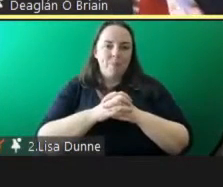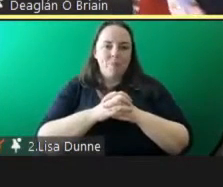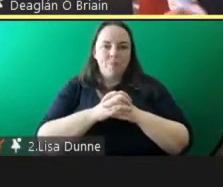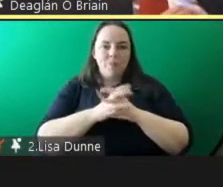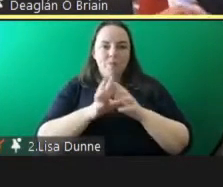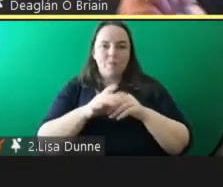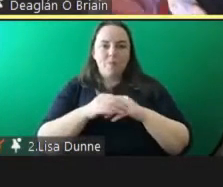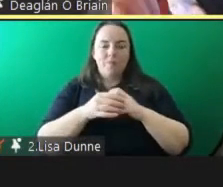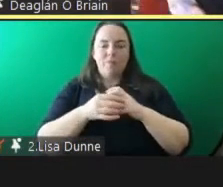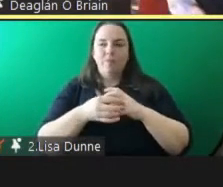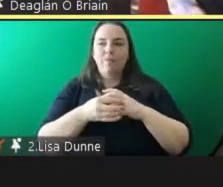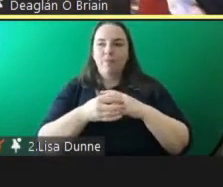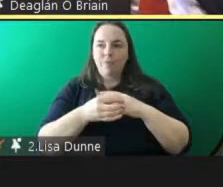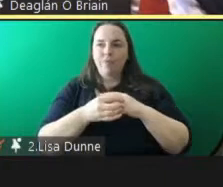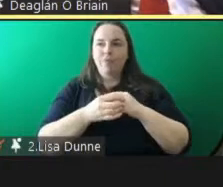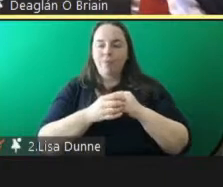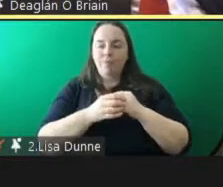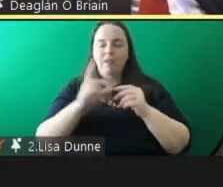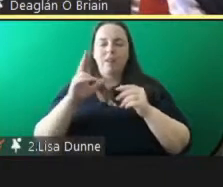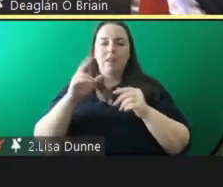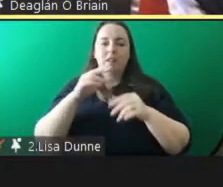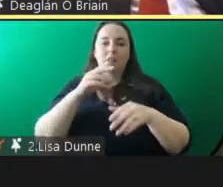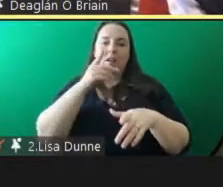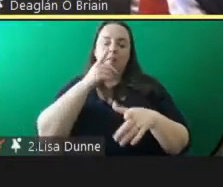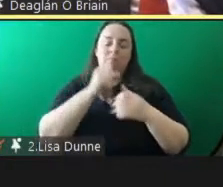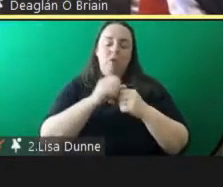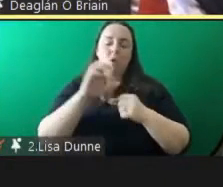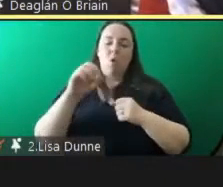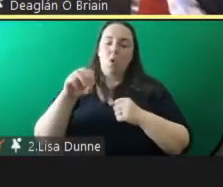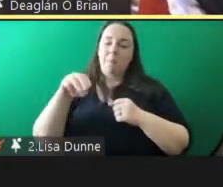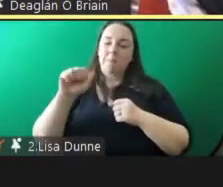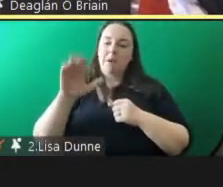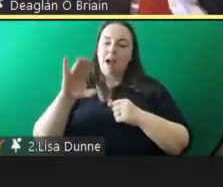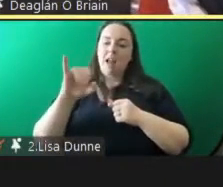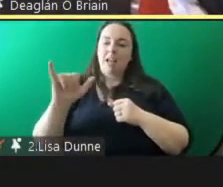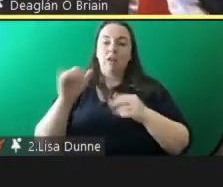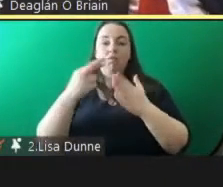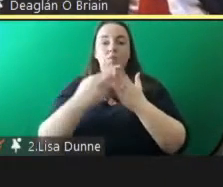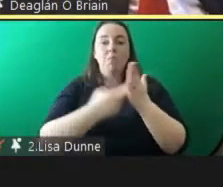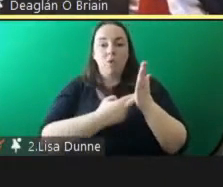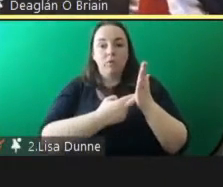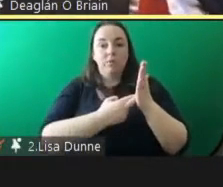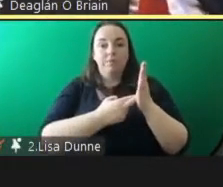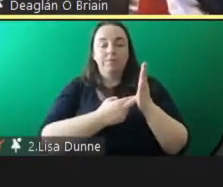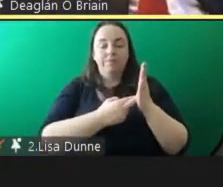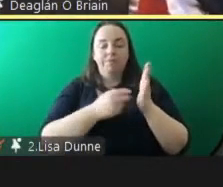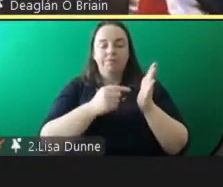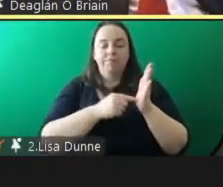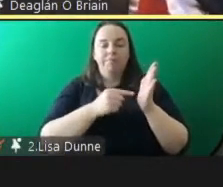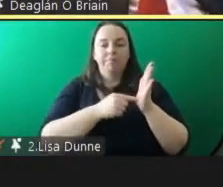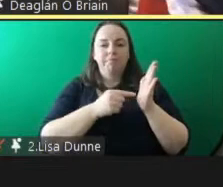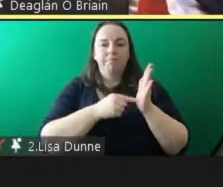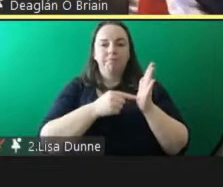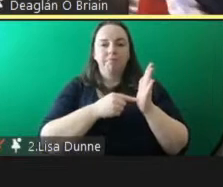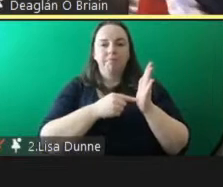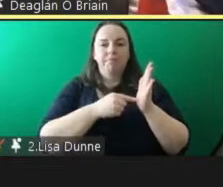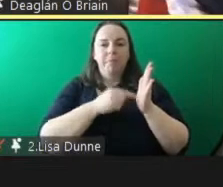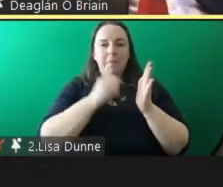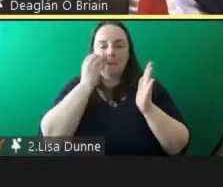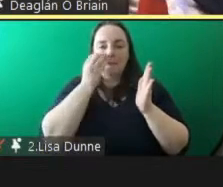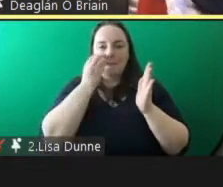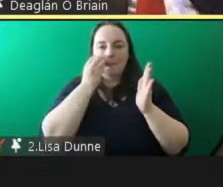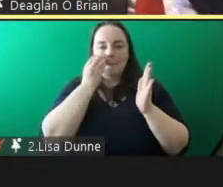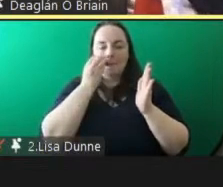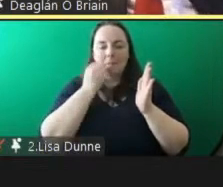coming to the o'malley report um as i said the focus on in